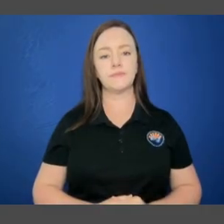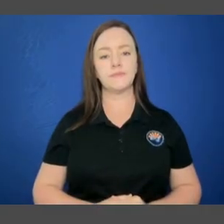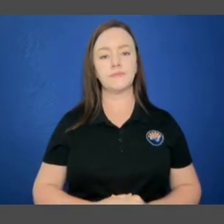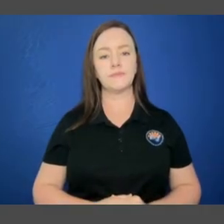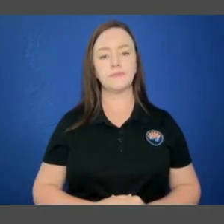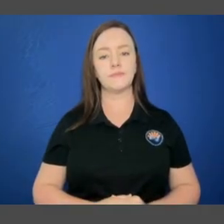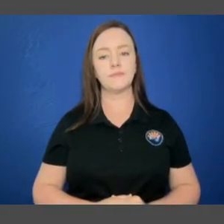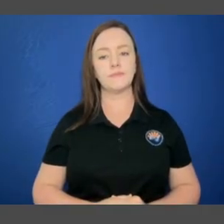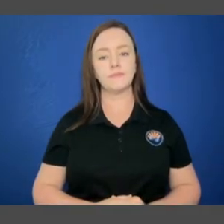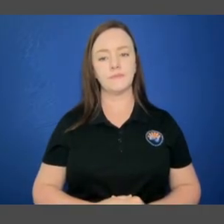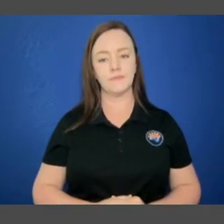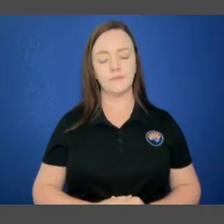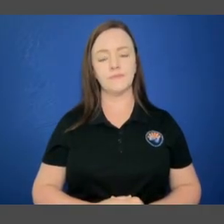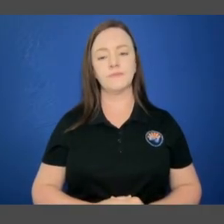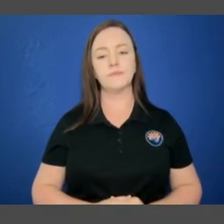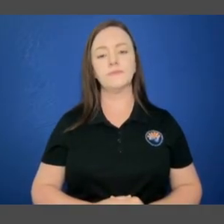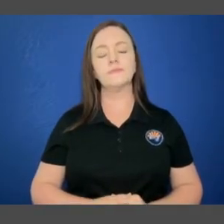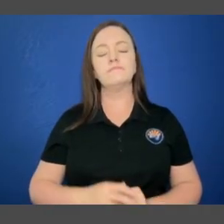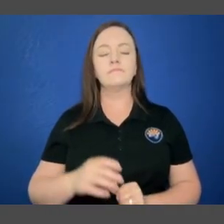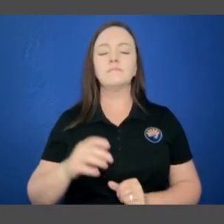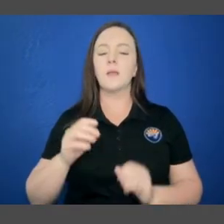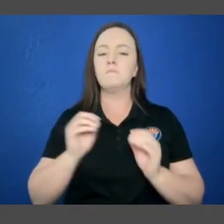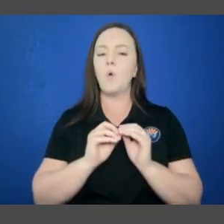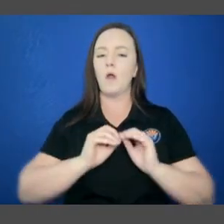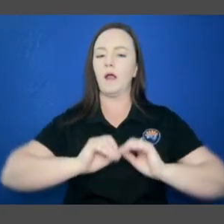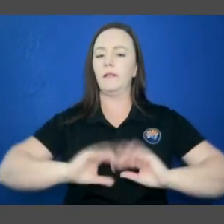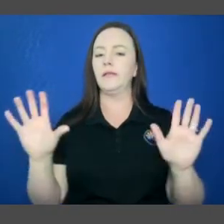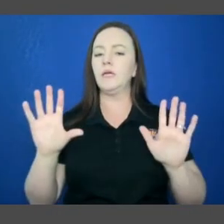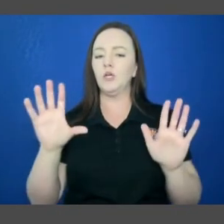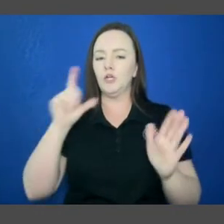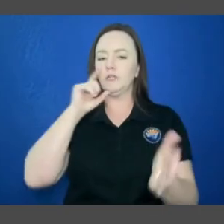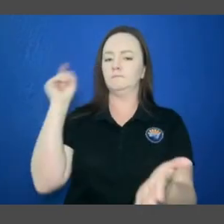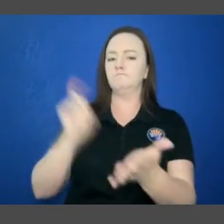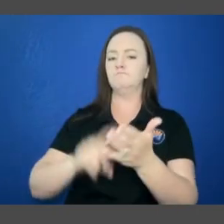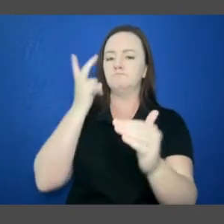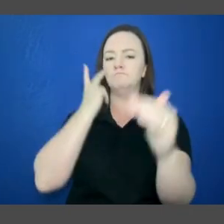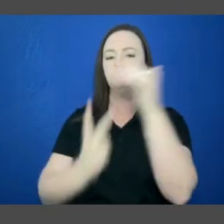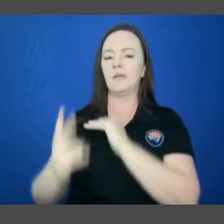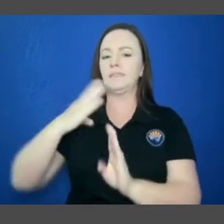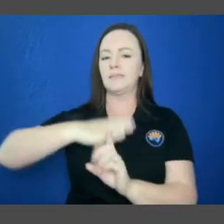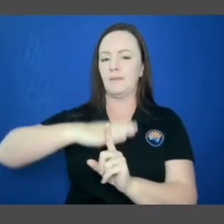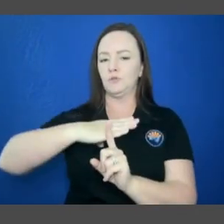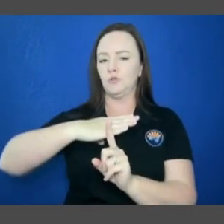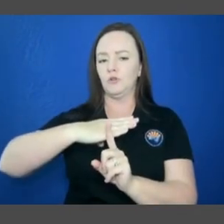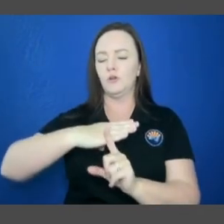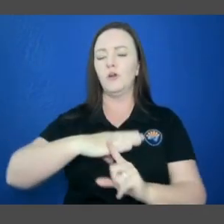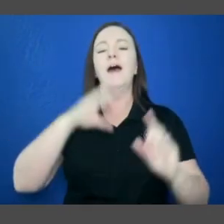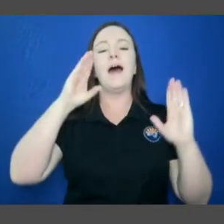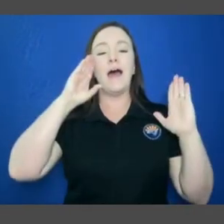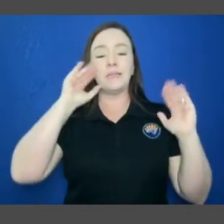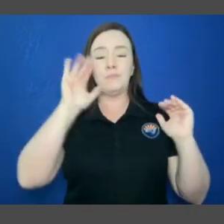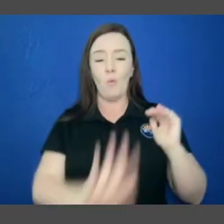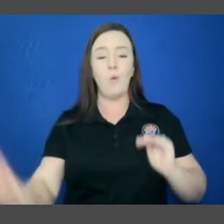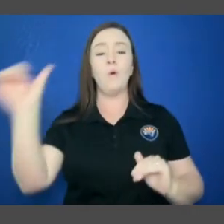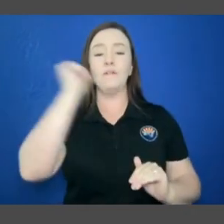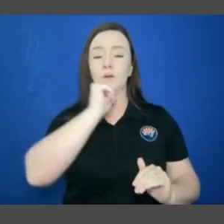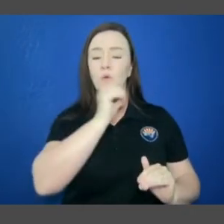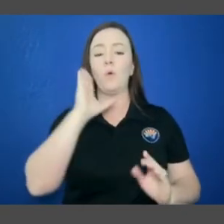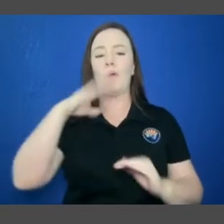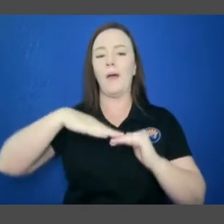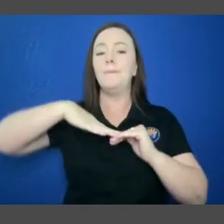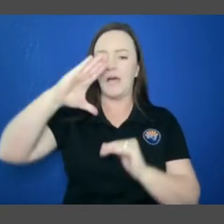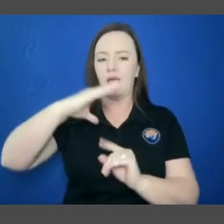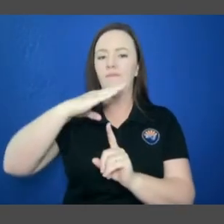There is a more clear signal regarding the temperature outlook. Above normal temperatures are favored for all of